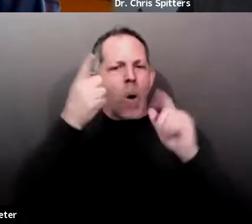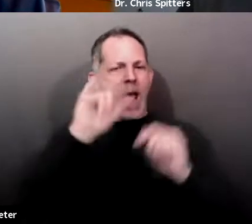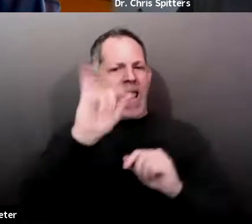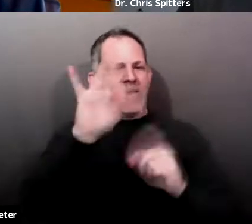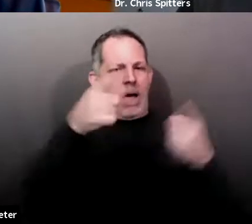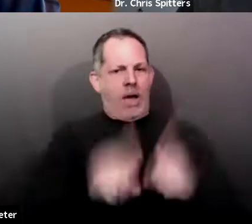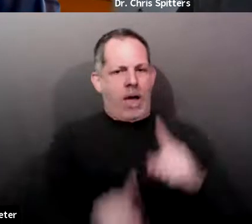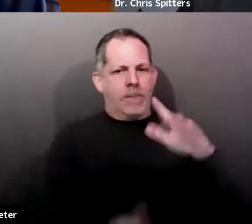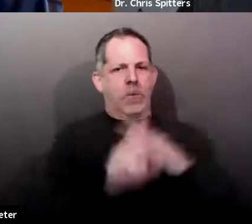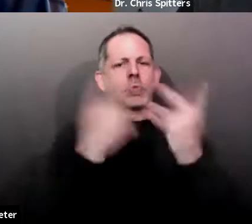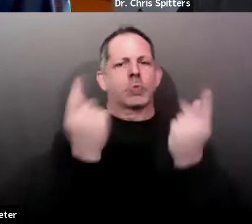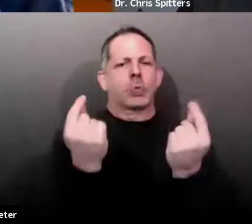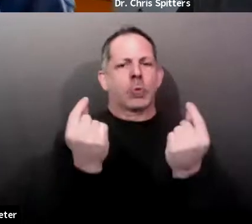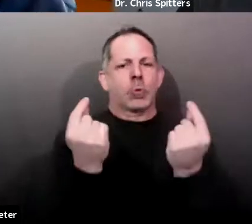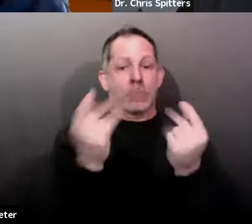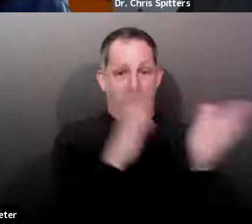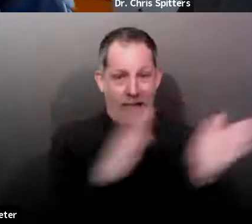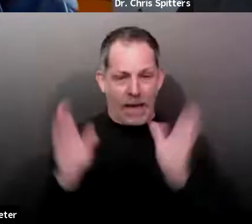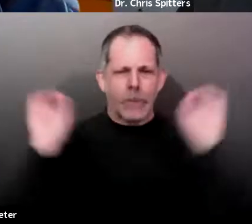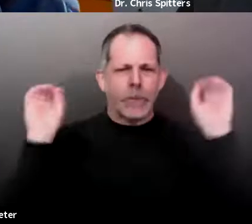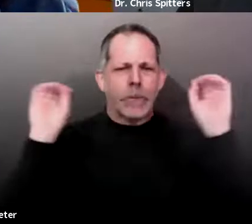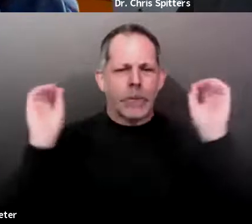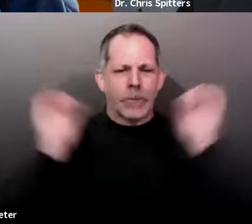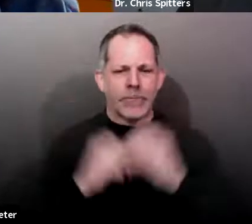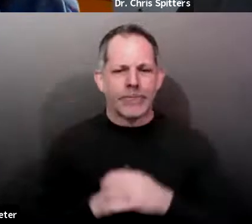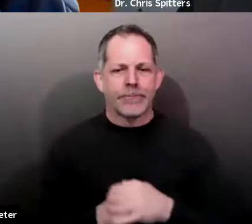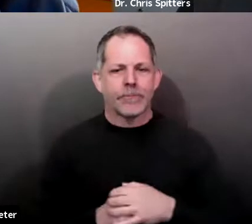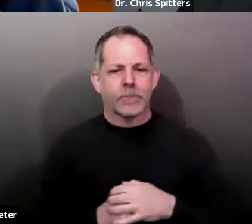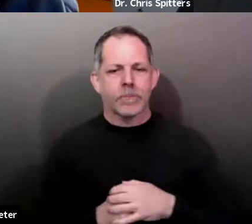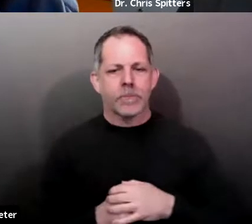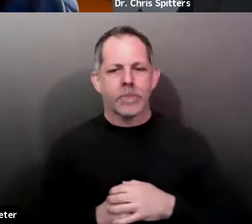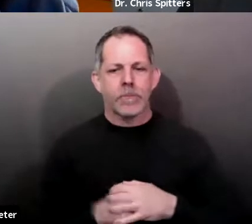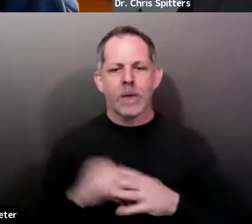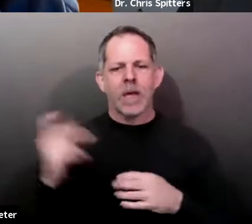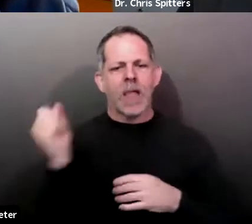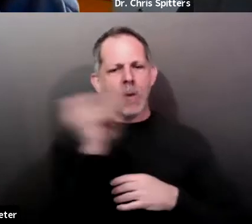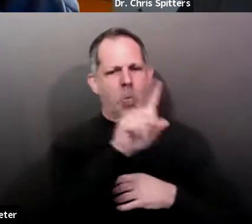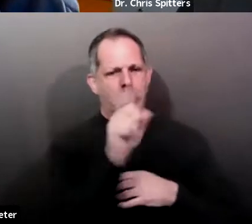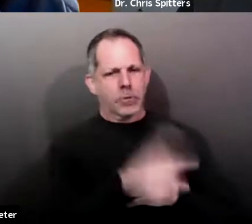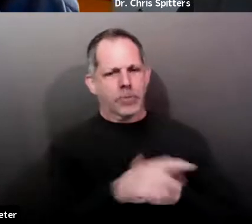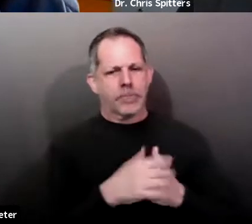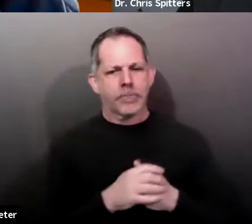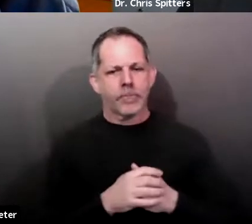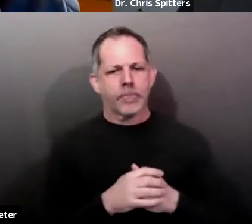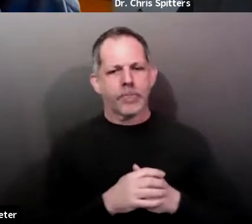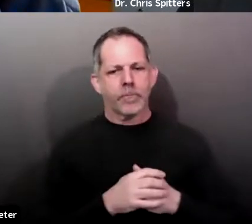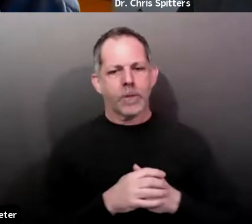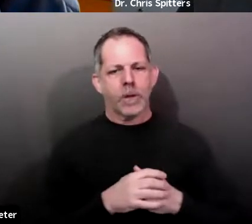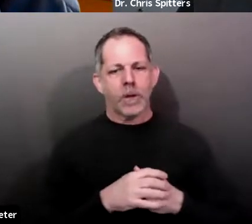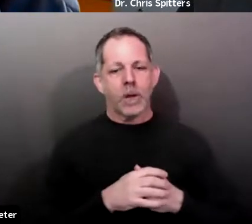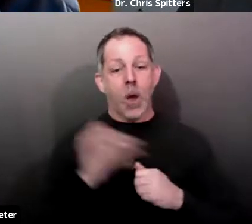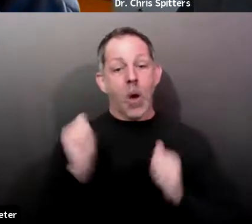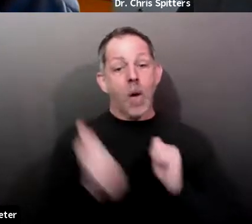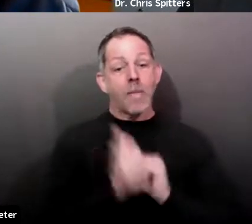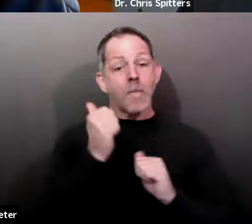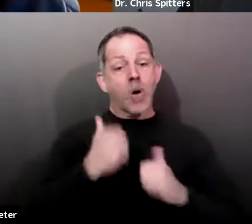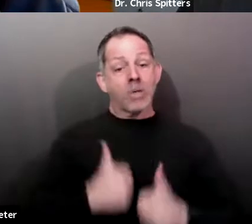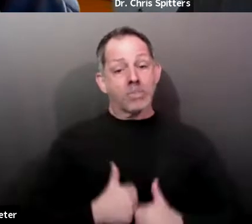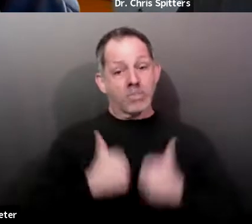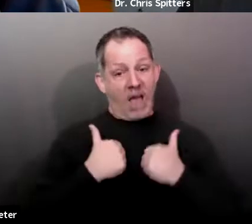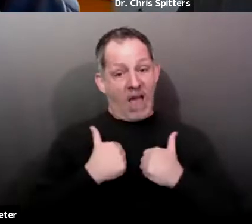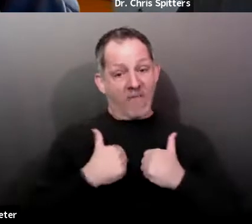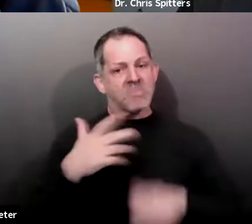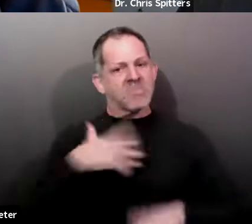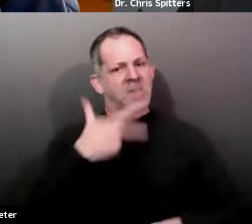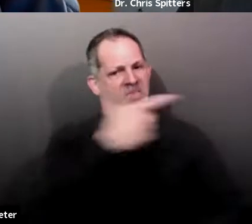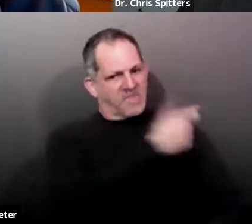Um, correct me if I go astray here, but for most of my life, uh, getting vaccinations and having proof of those vaccinations